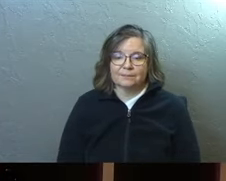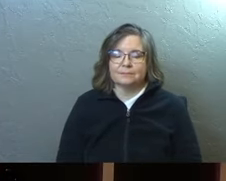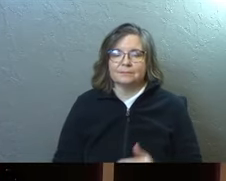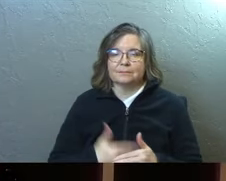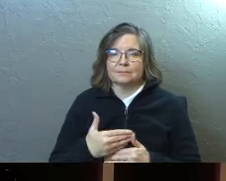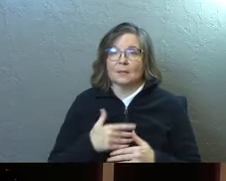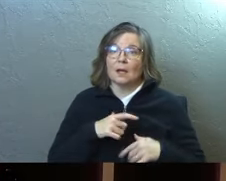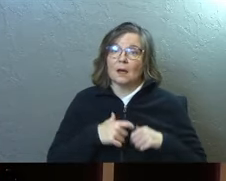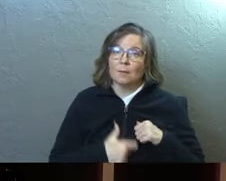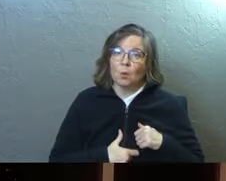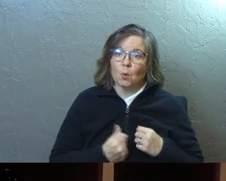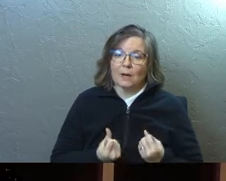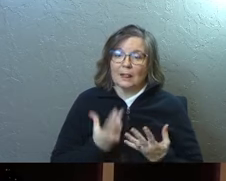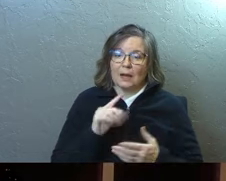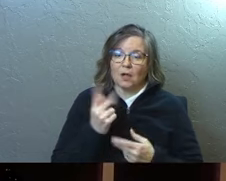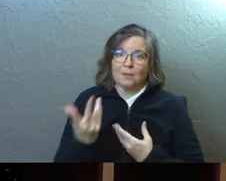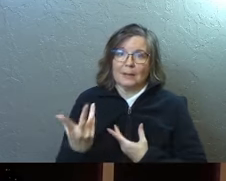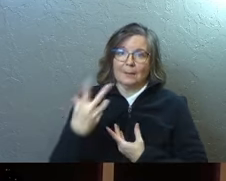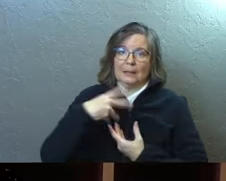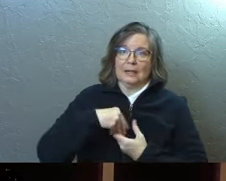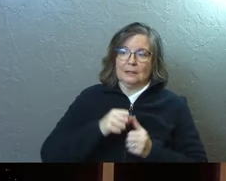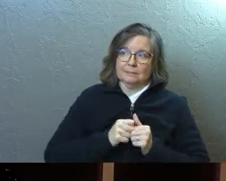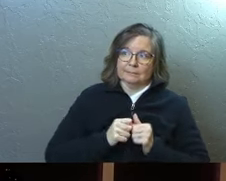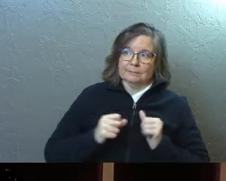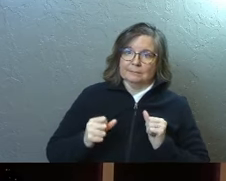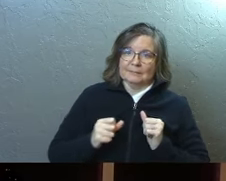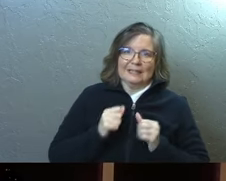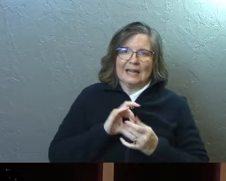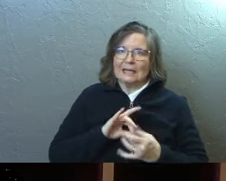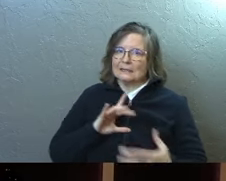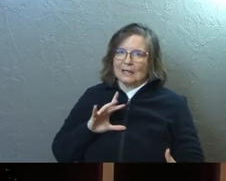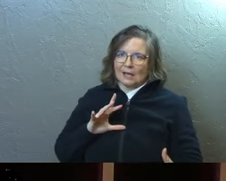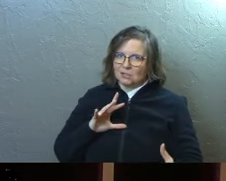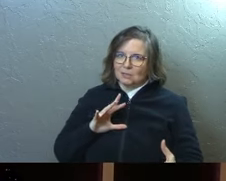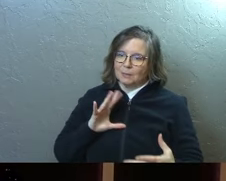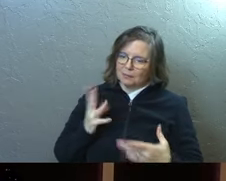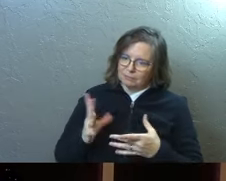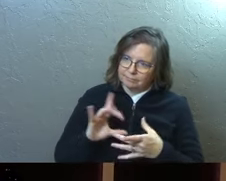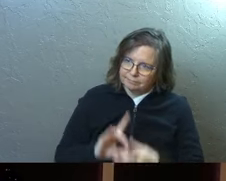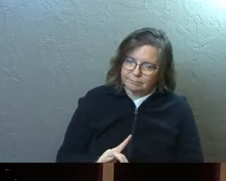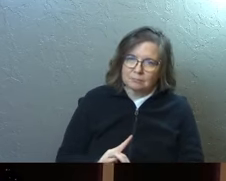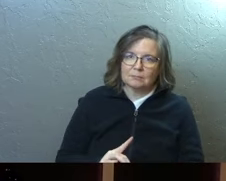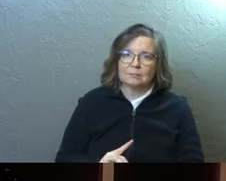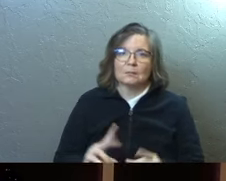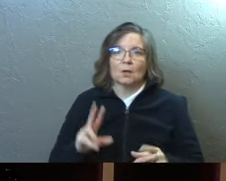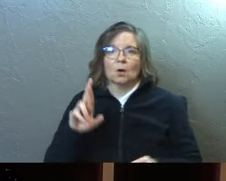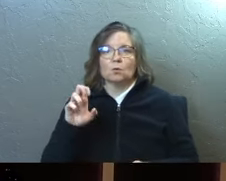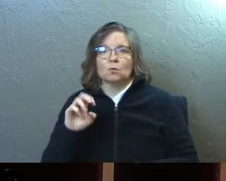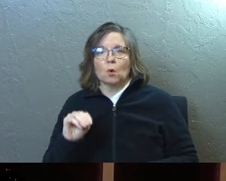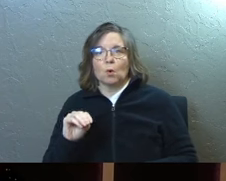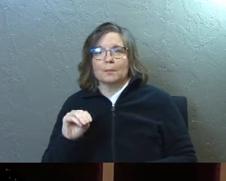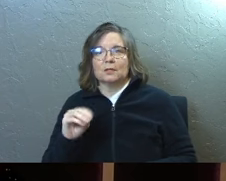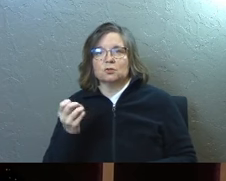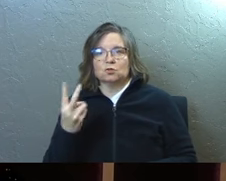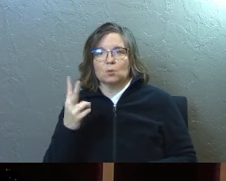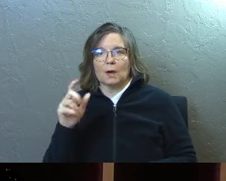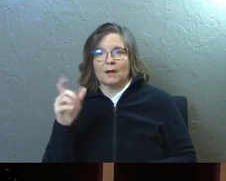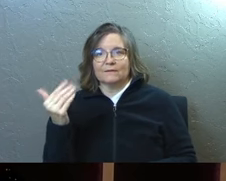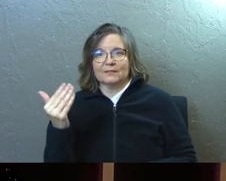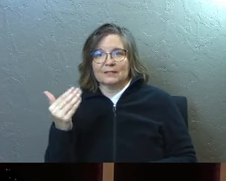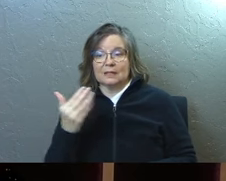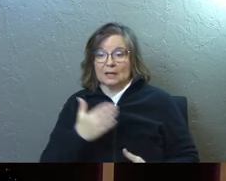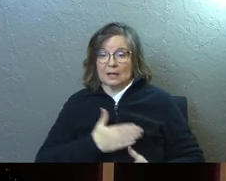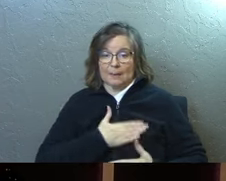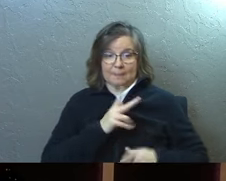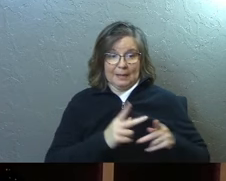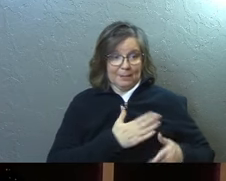Next, mourning is letting others in, not detaching. Romans 12, 15, be happy with those who are happy, and weep with those who